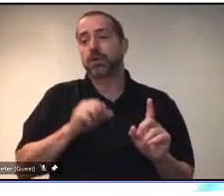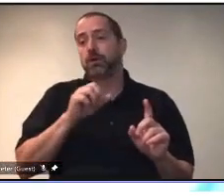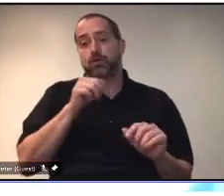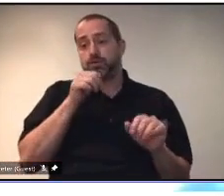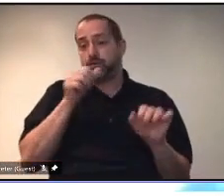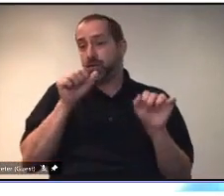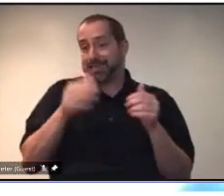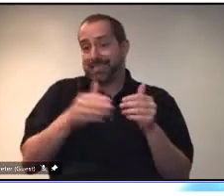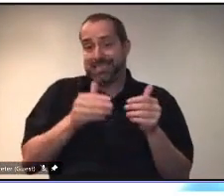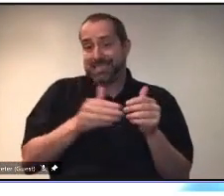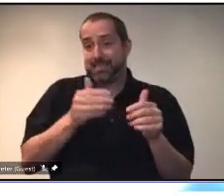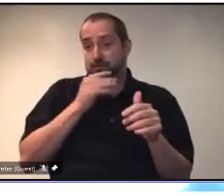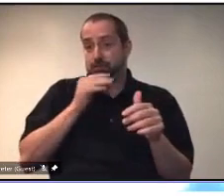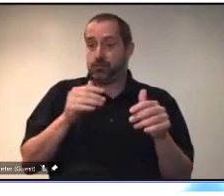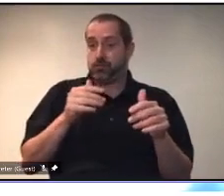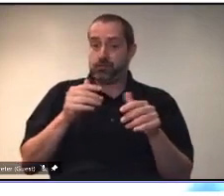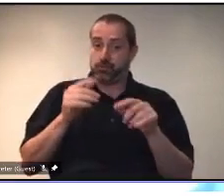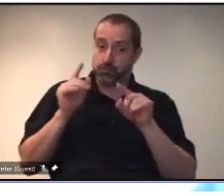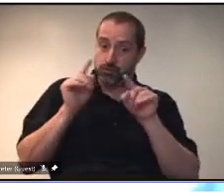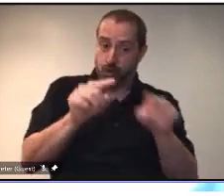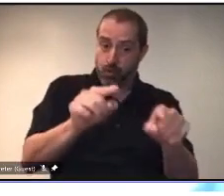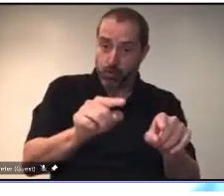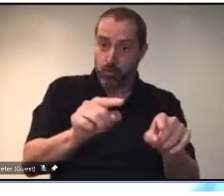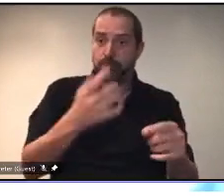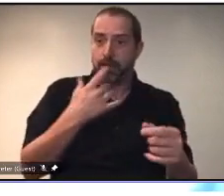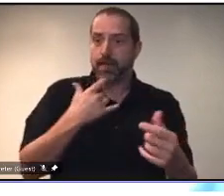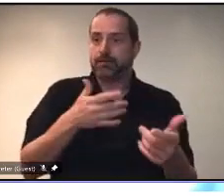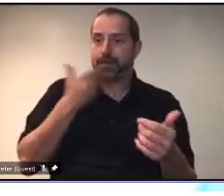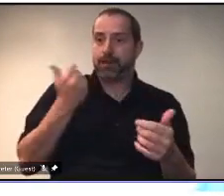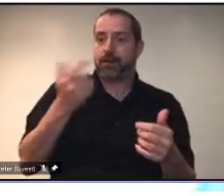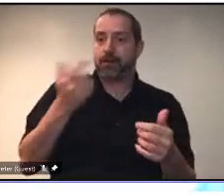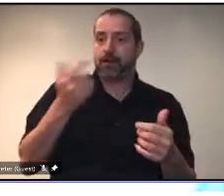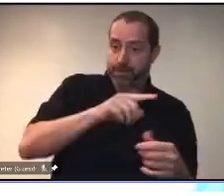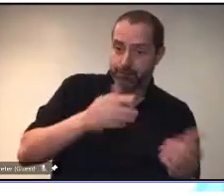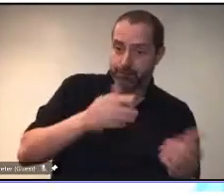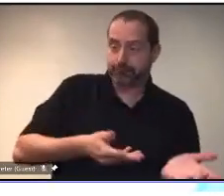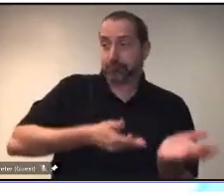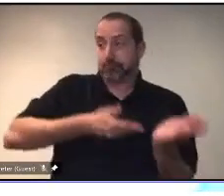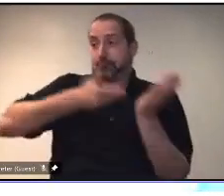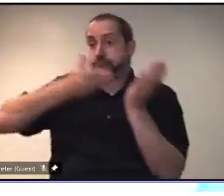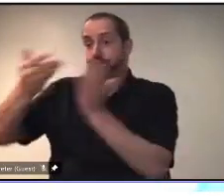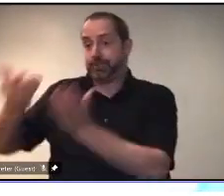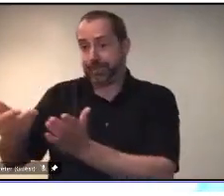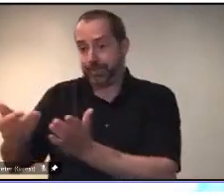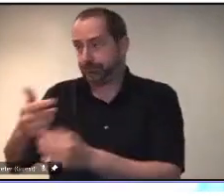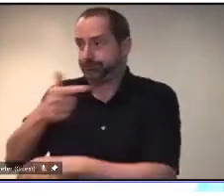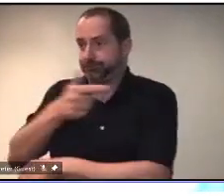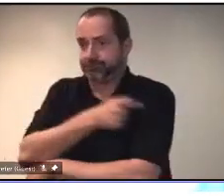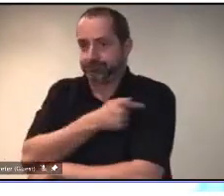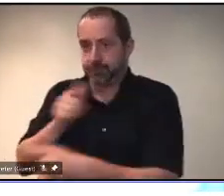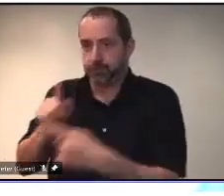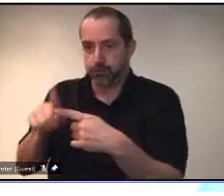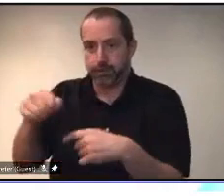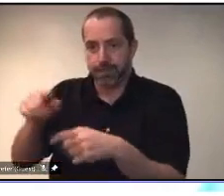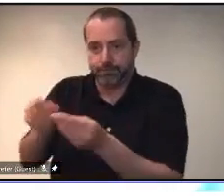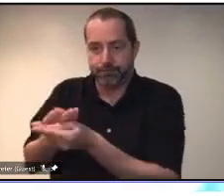centers so those focus initiatives will continue throughout the province in a a you know culturally